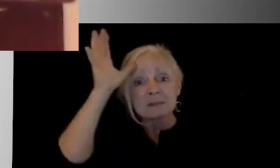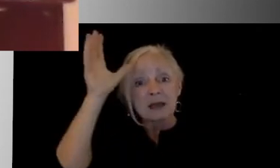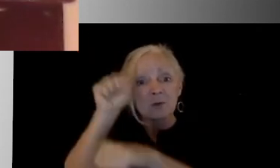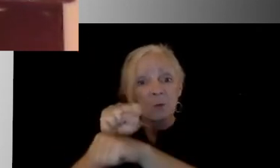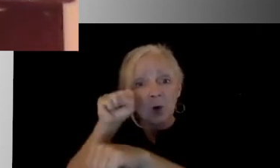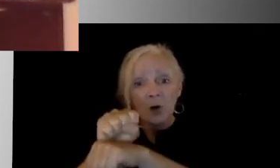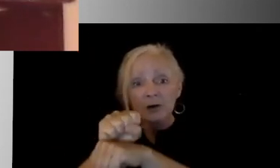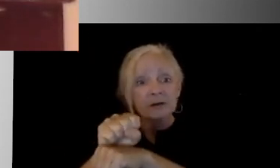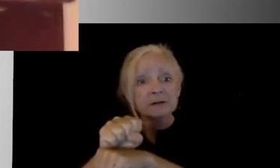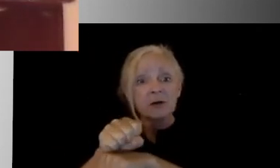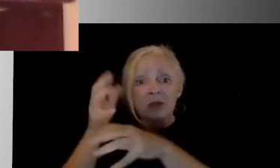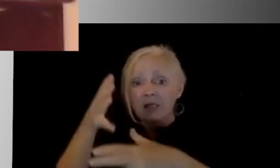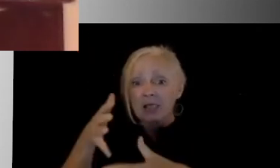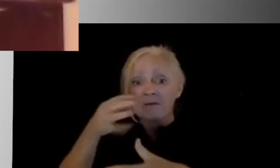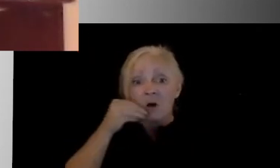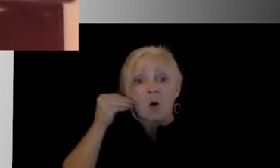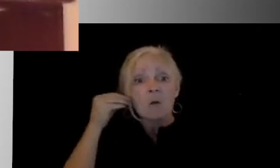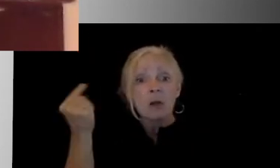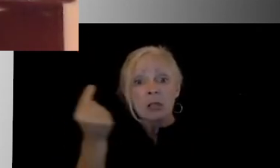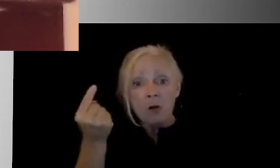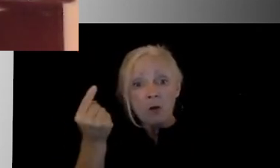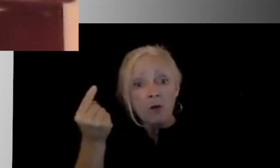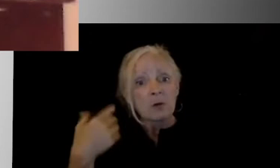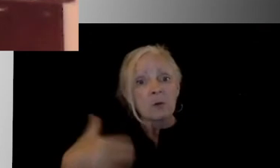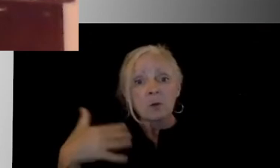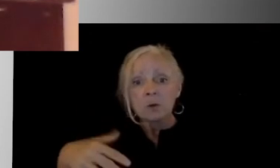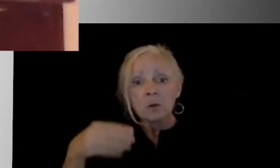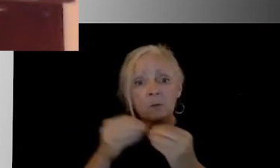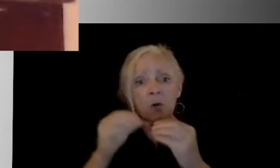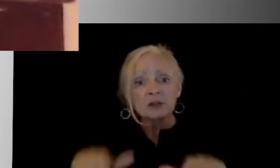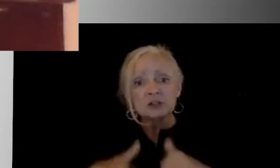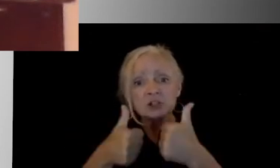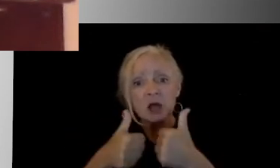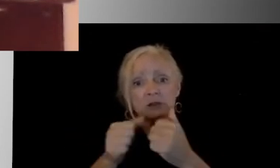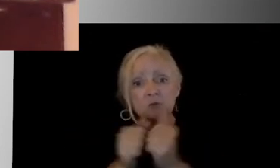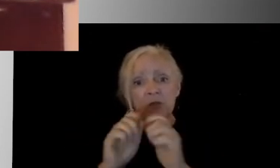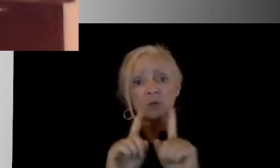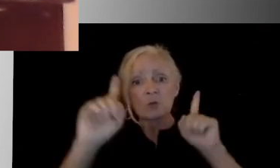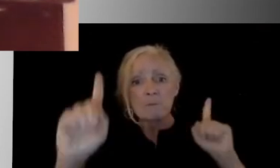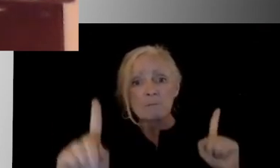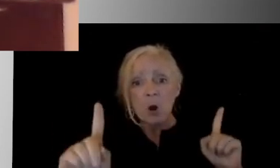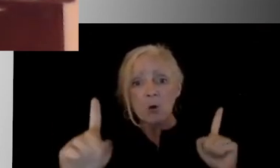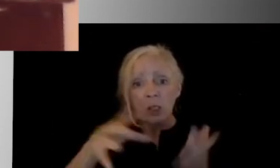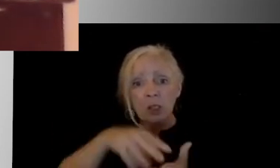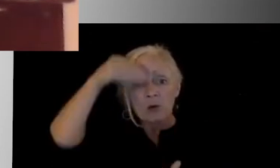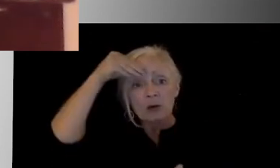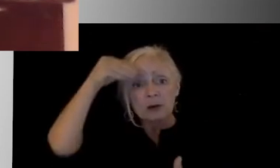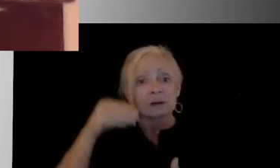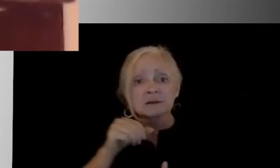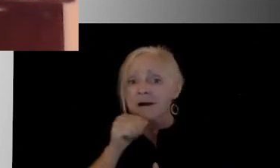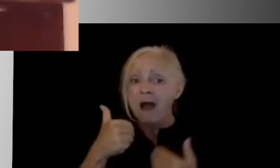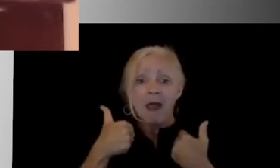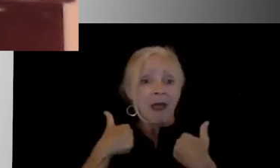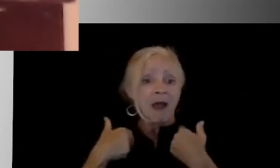employment. And so that creates an additional challenge when you're talking about a remote learning situation when they do not have that support network at home to provide